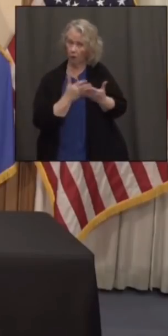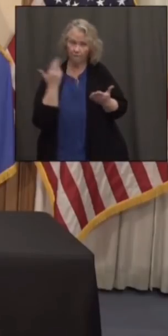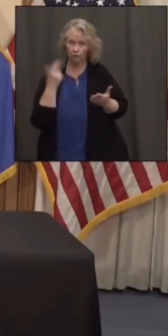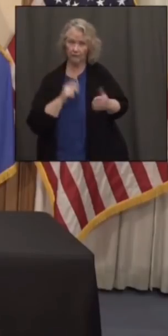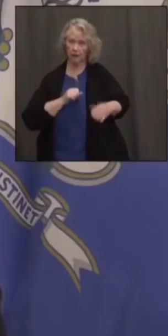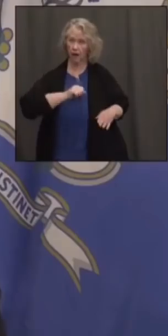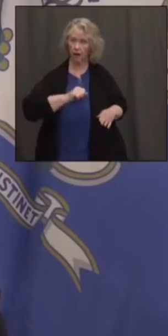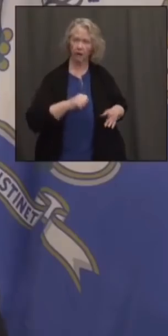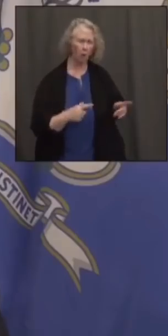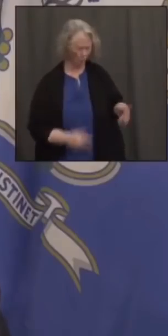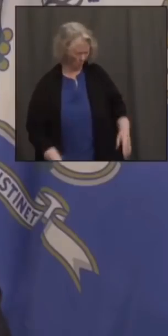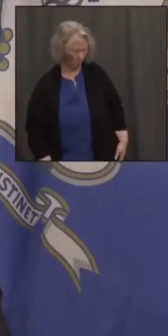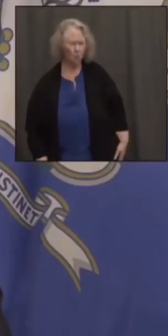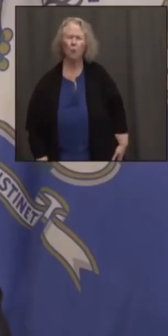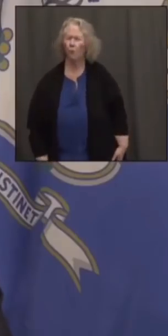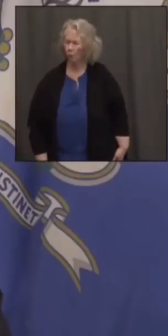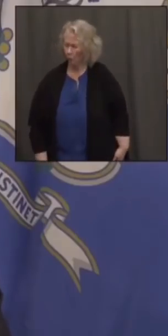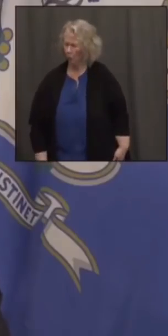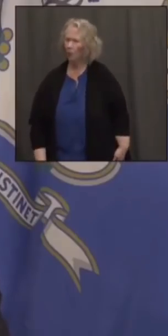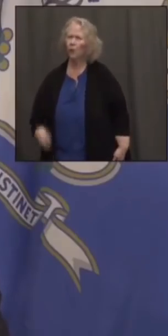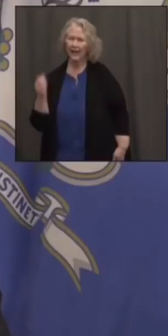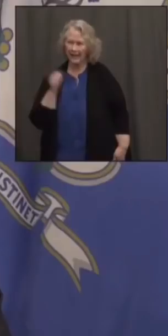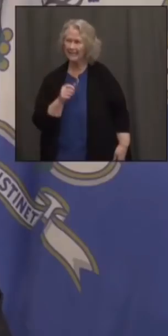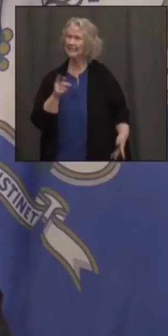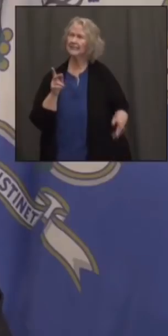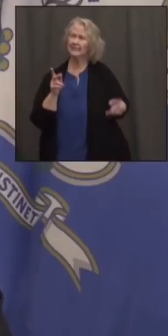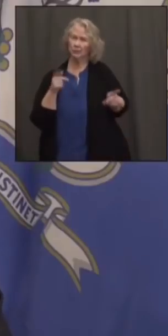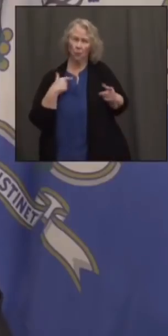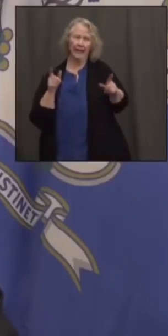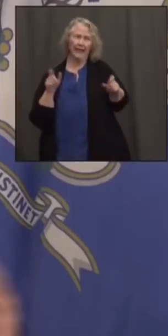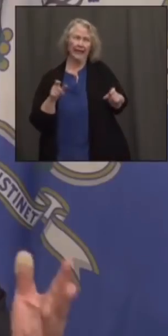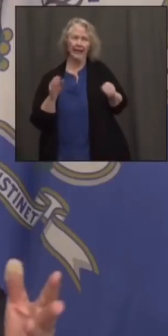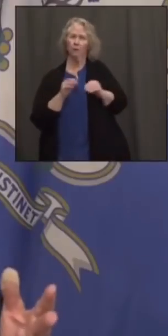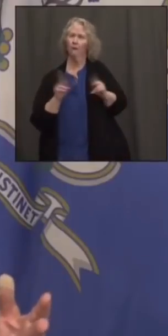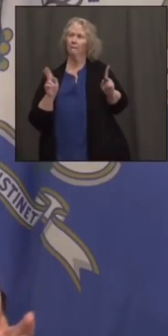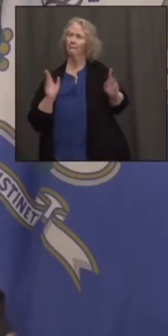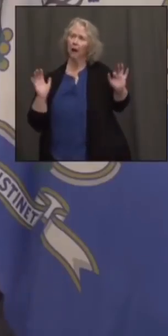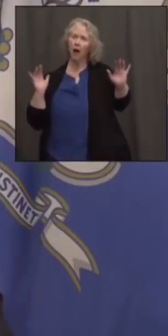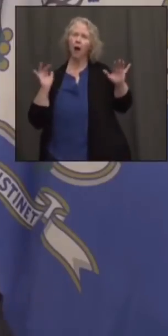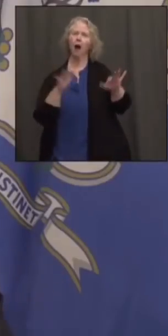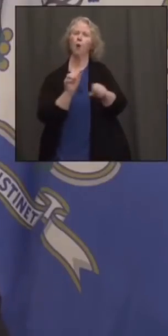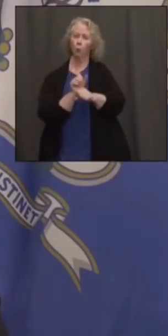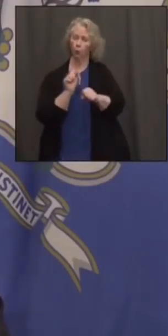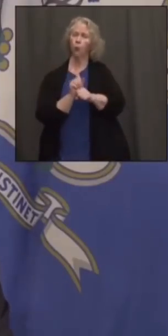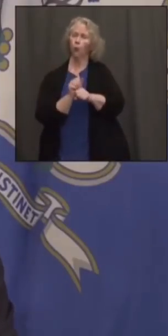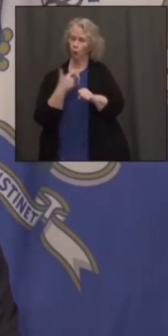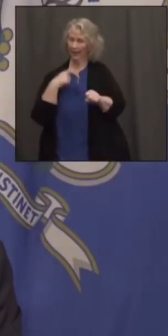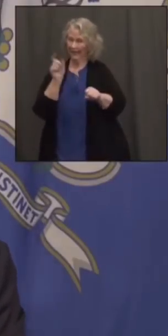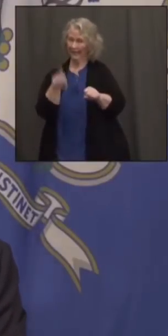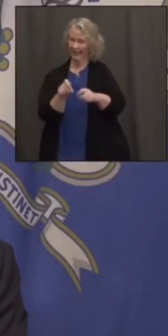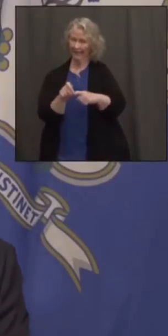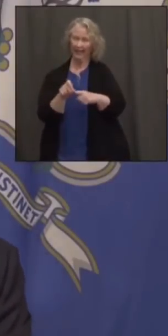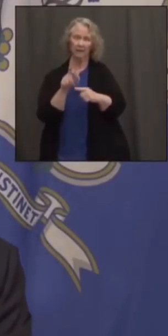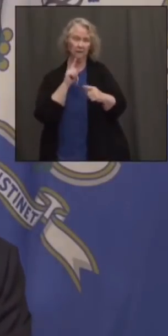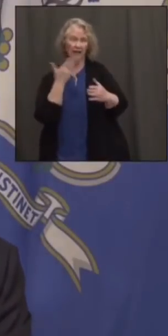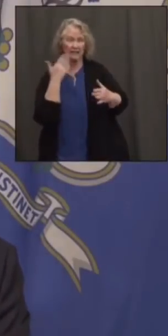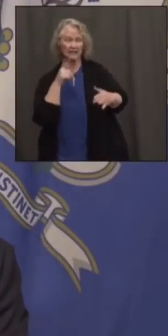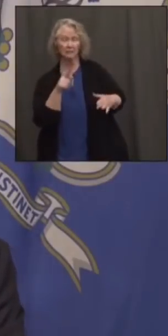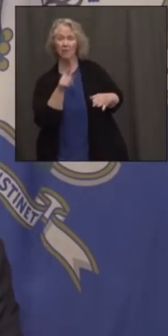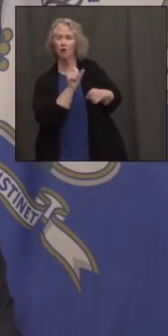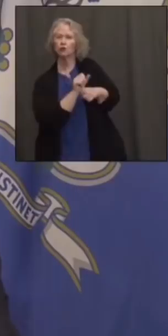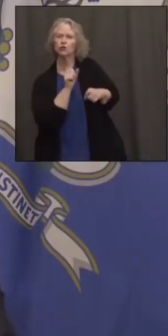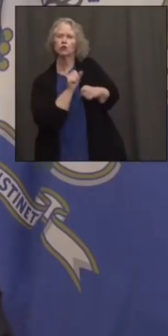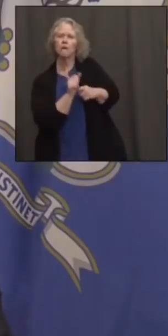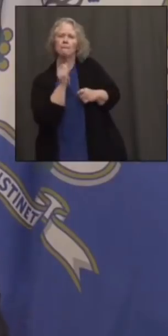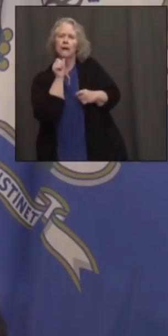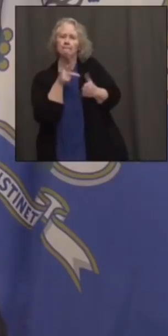Yeah, there's a market for work. And right now there's a lot of jobs out there that don't seem to be paying quite